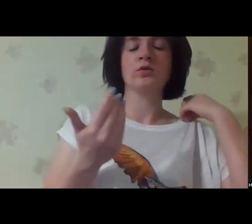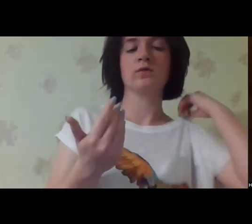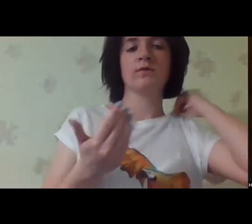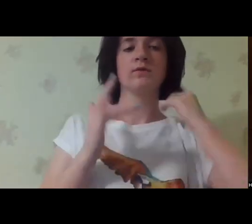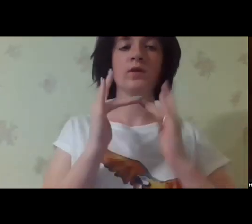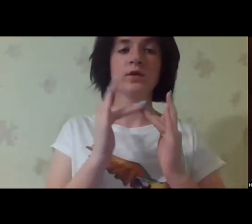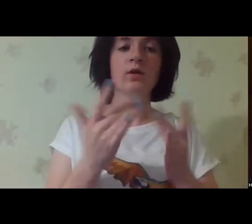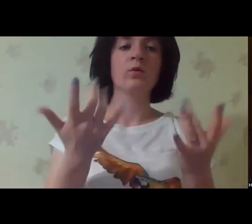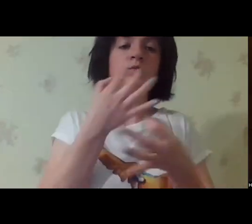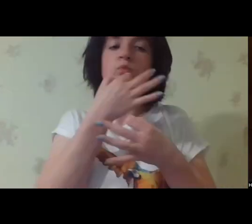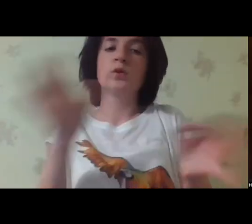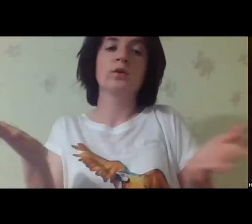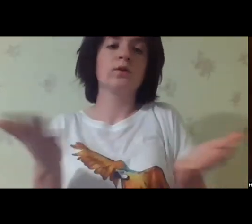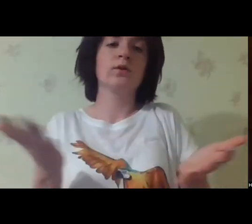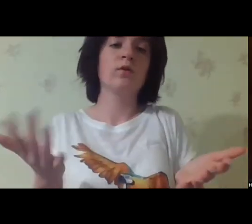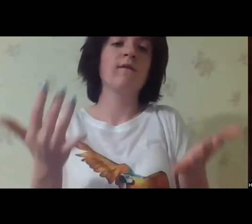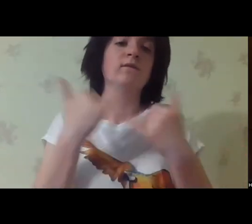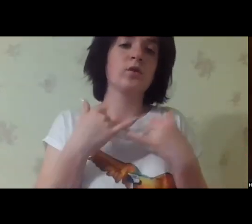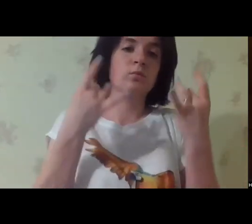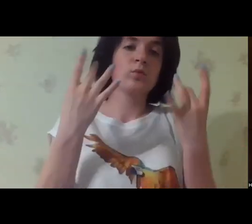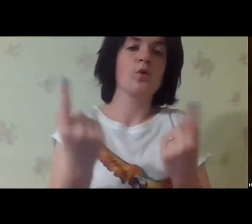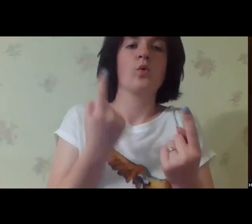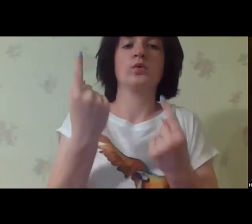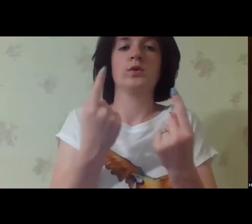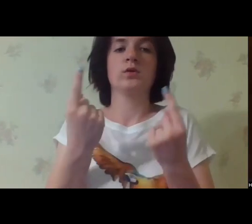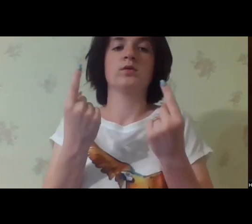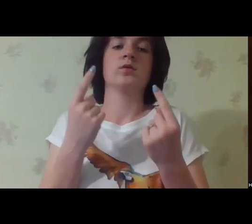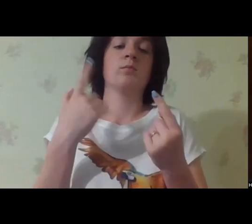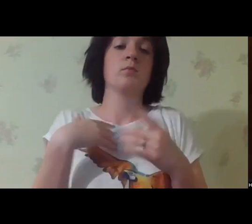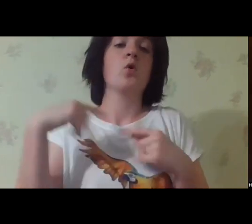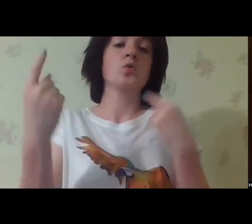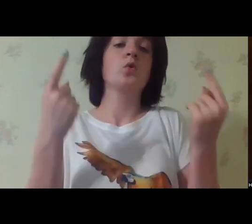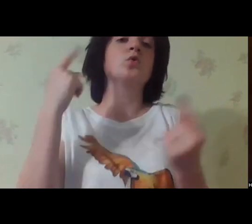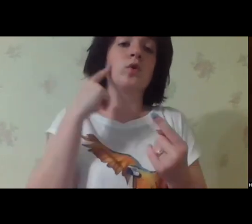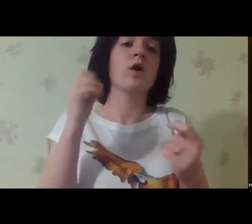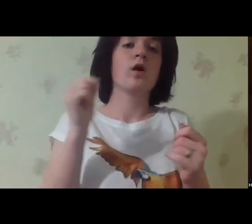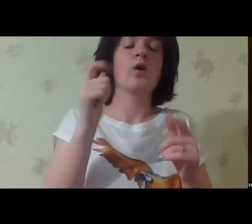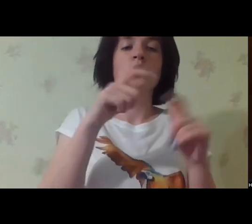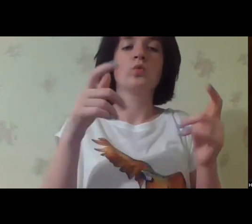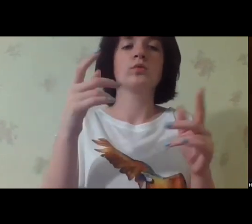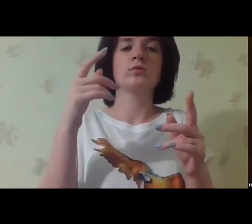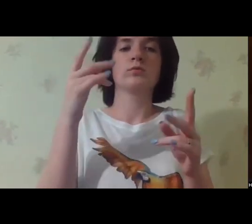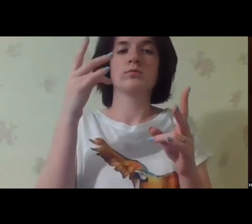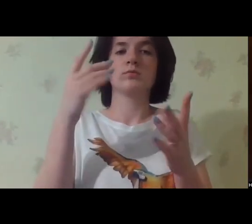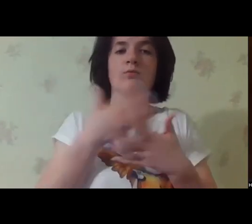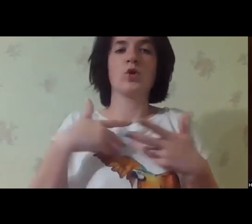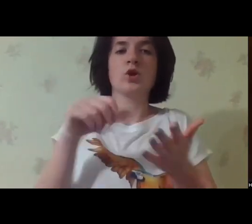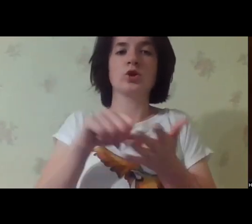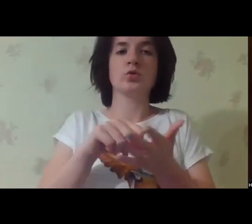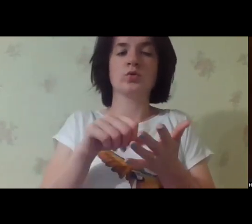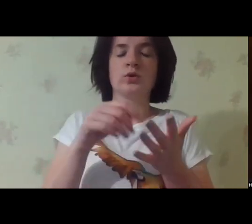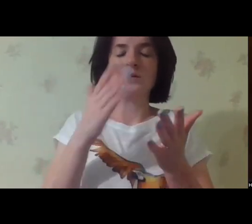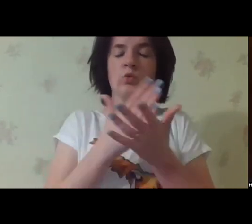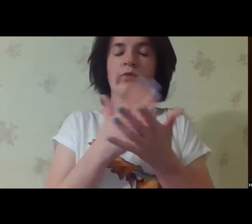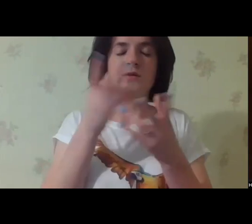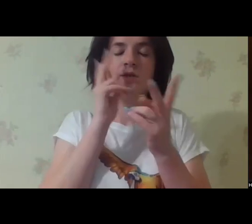with the adoption or take care of the children who live in the institutions, there are a few of us. We hear each other, but the general public